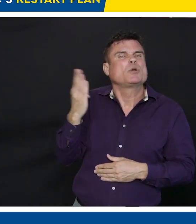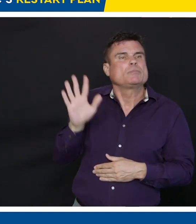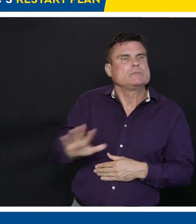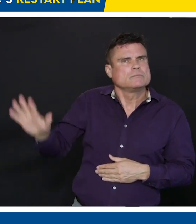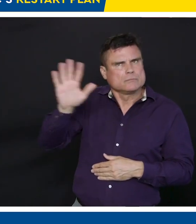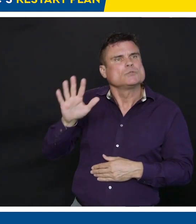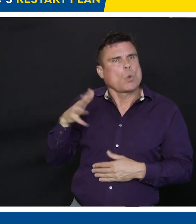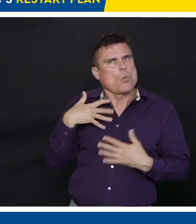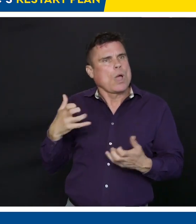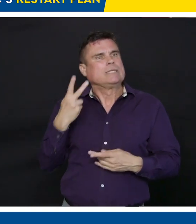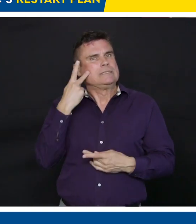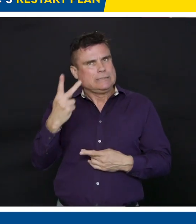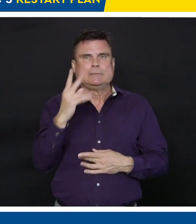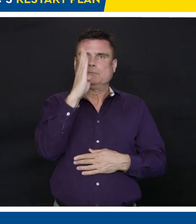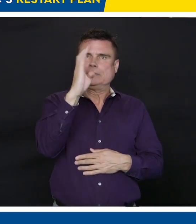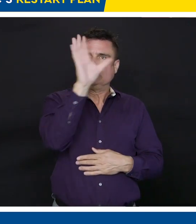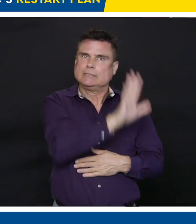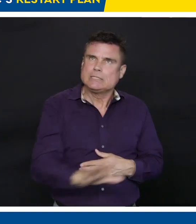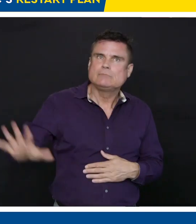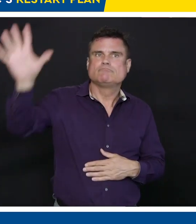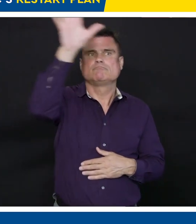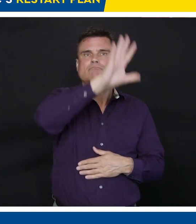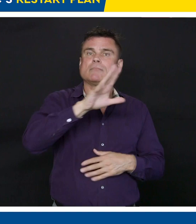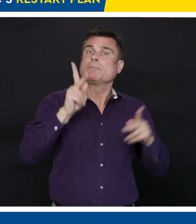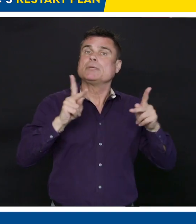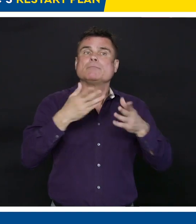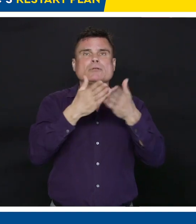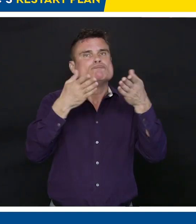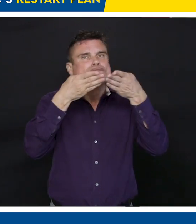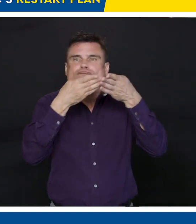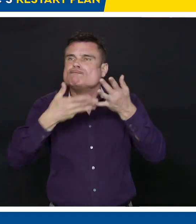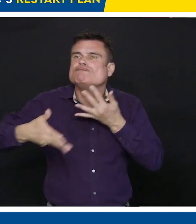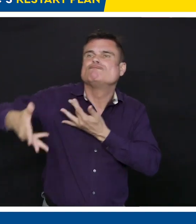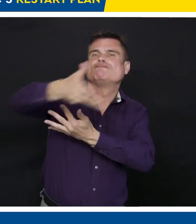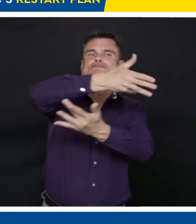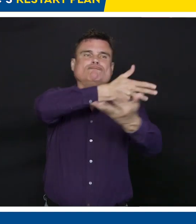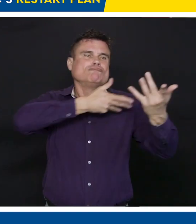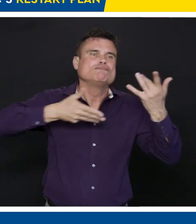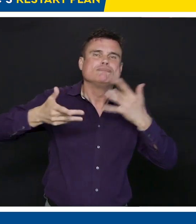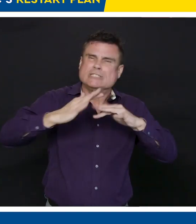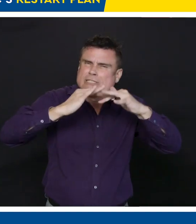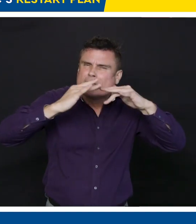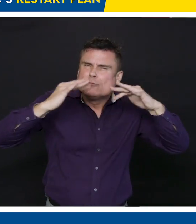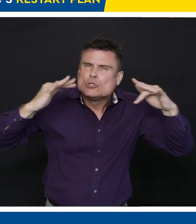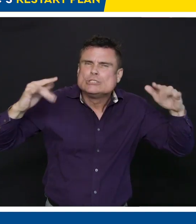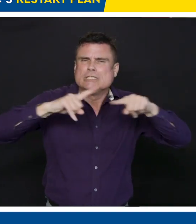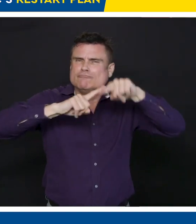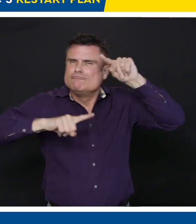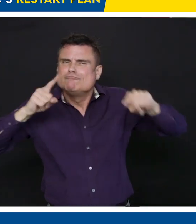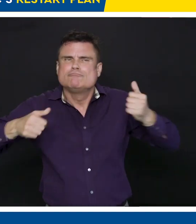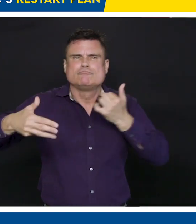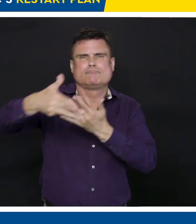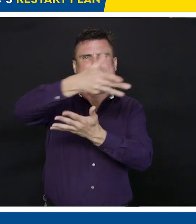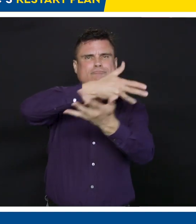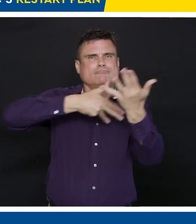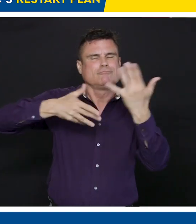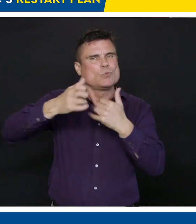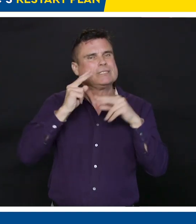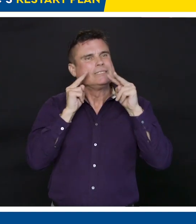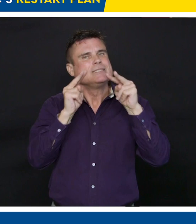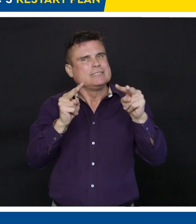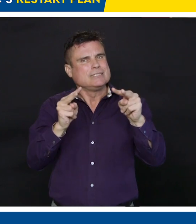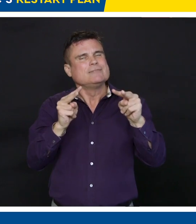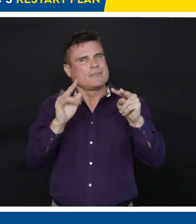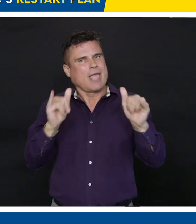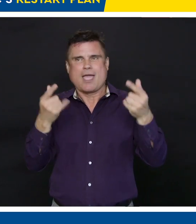working together in harmony, enjoying living in one of the greatest places on the planet. School is a vital part of that. We're not going to force